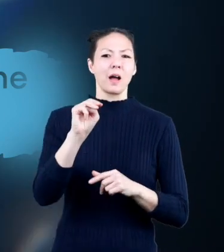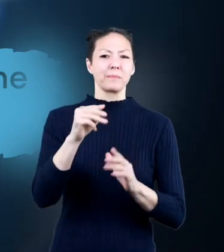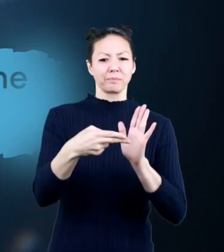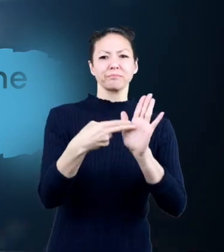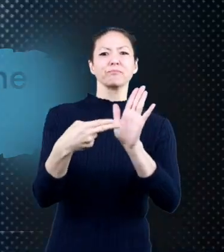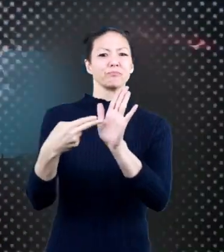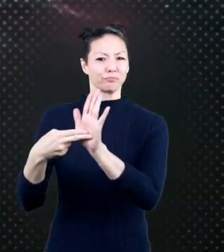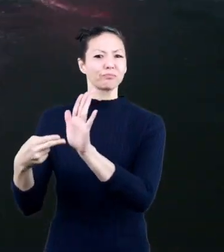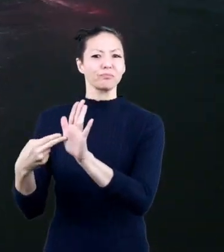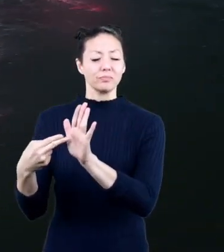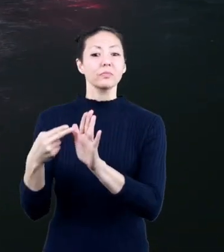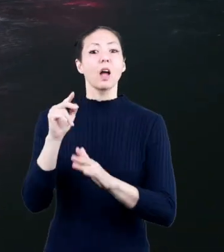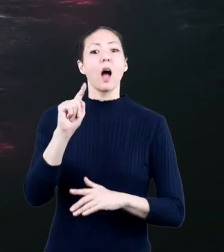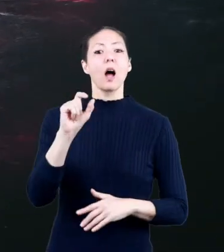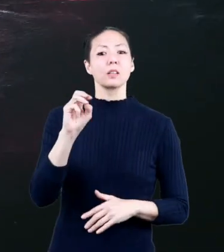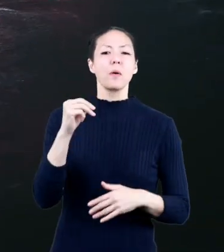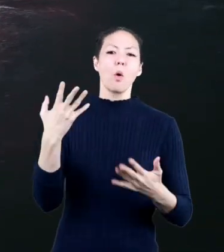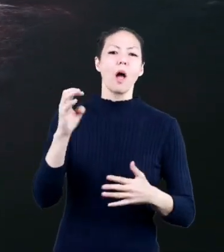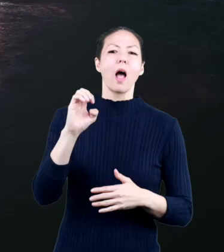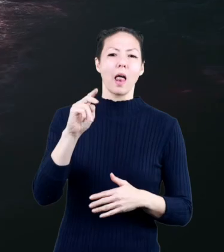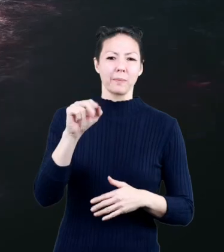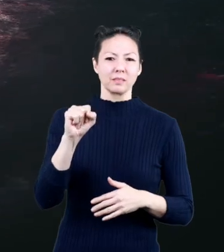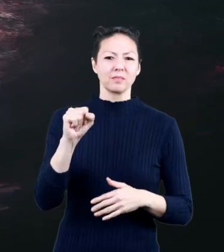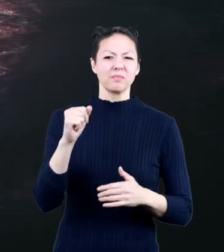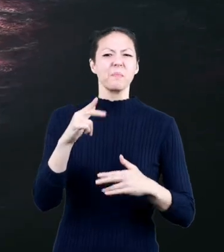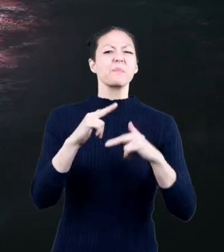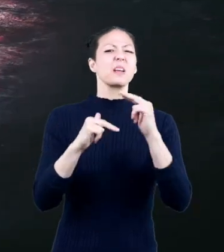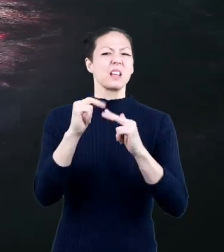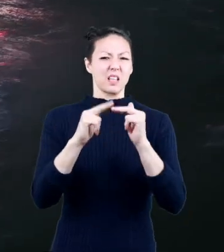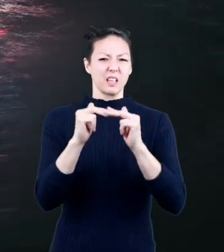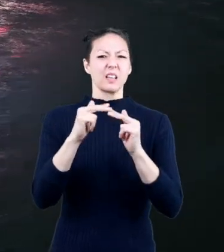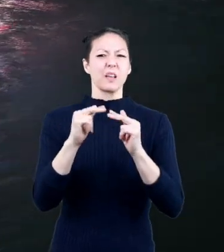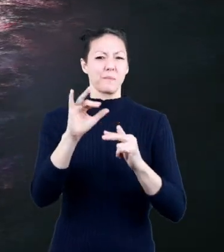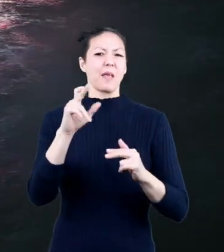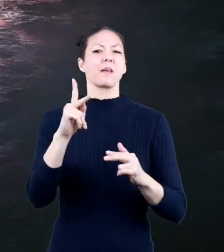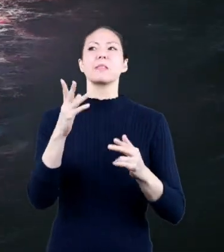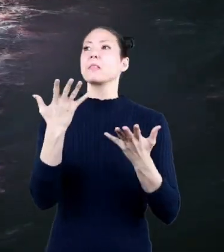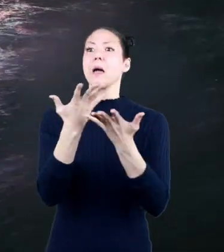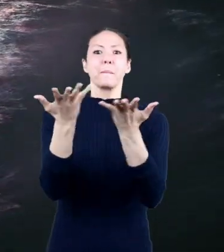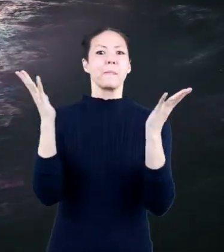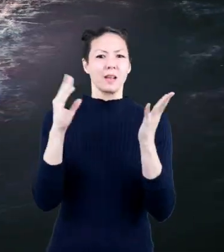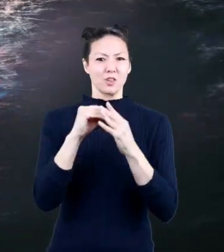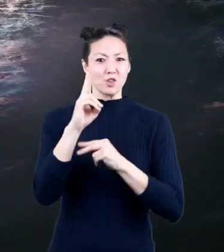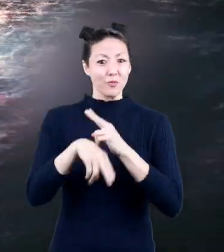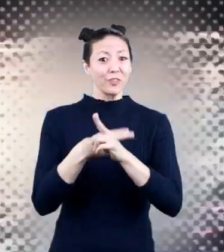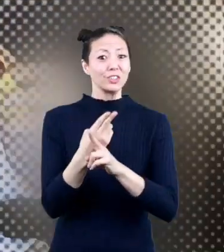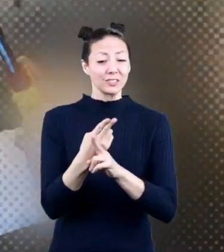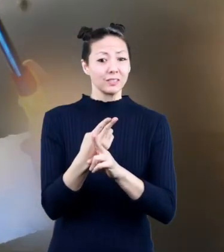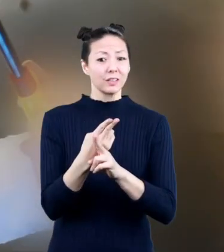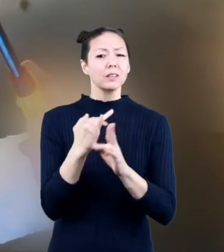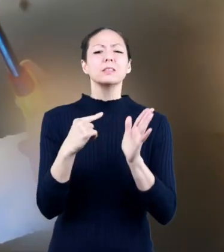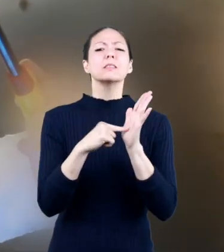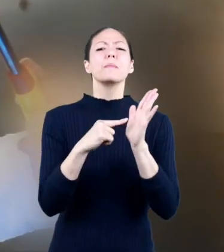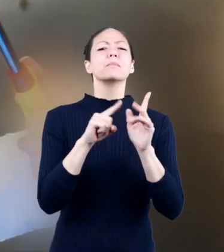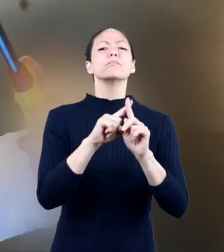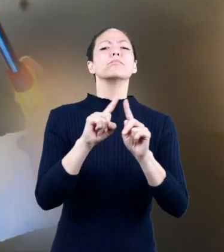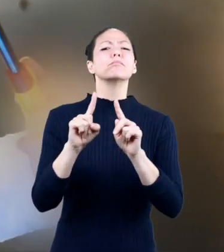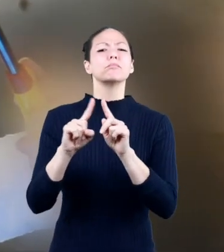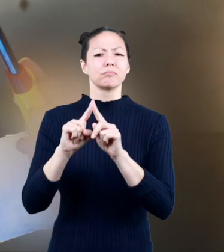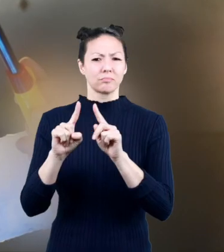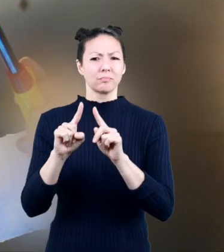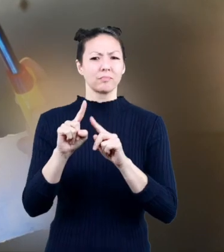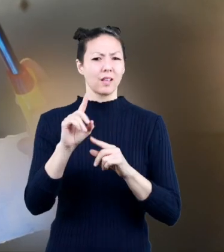each other atoms or elements are the building blocks for all matter in the universe examples